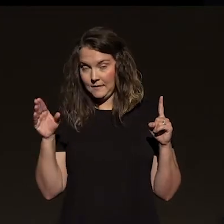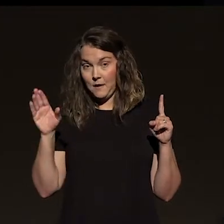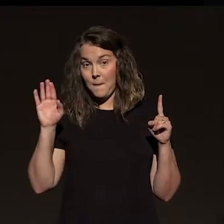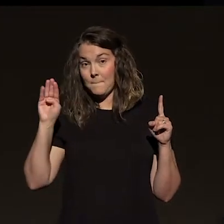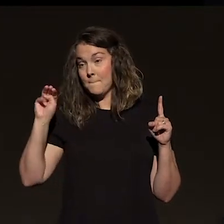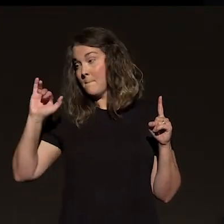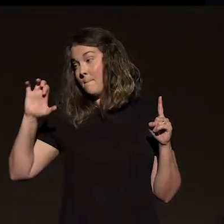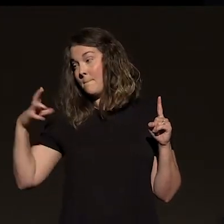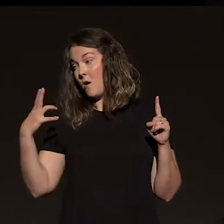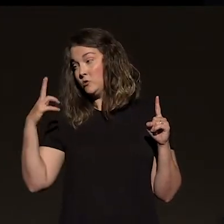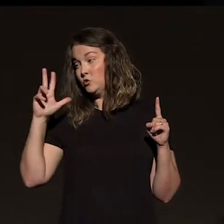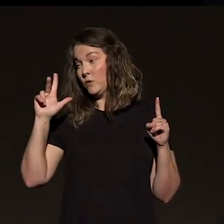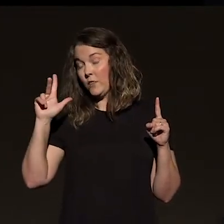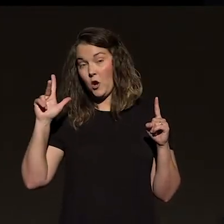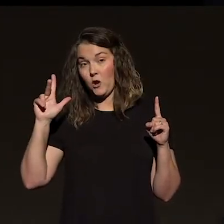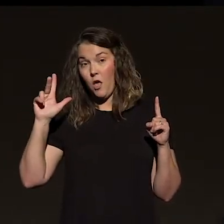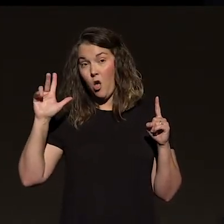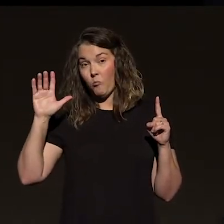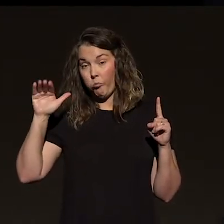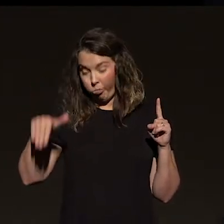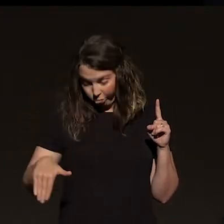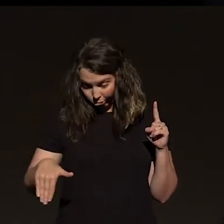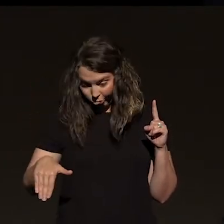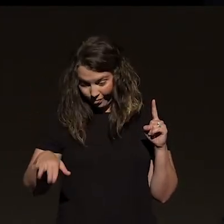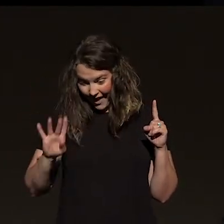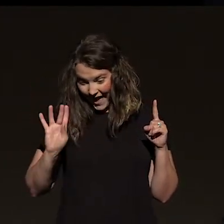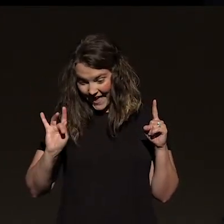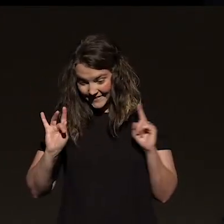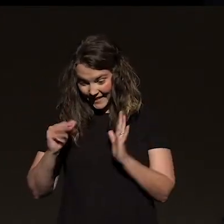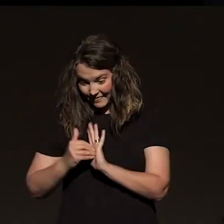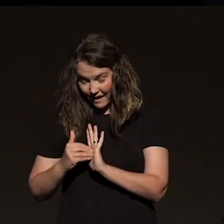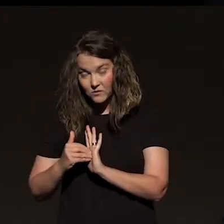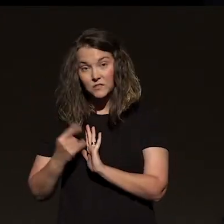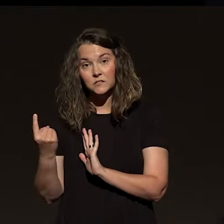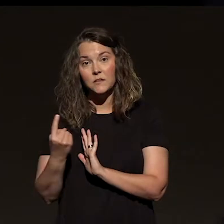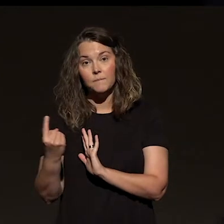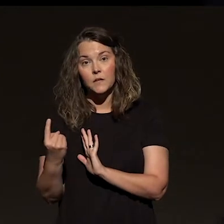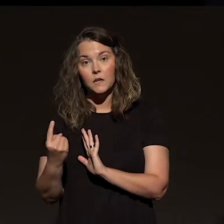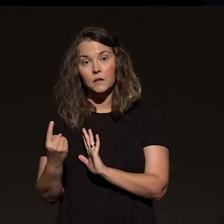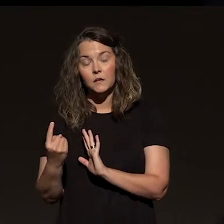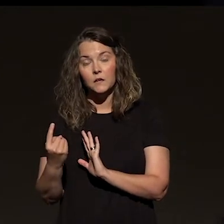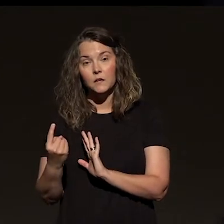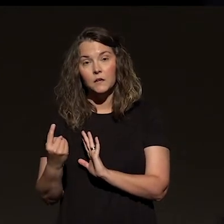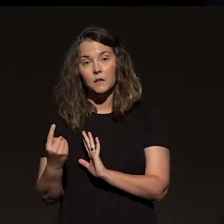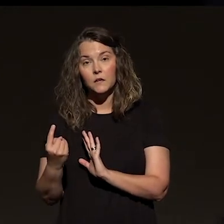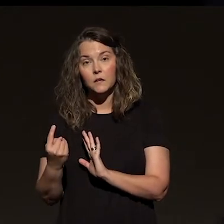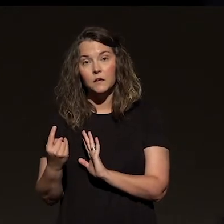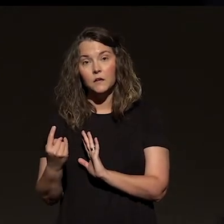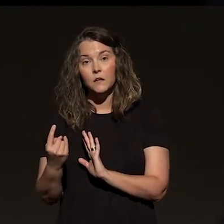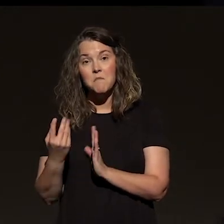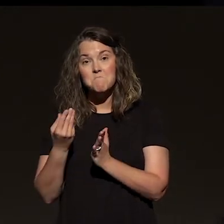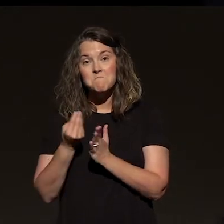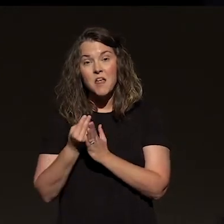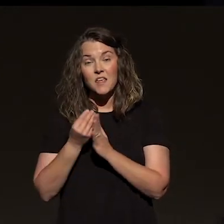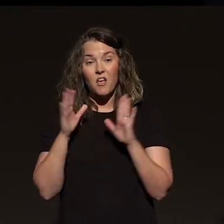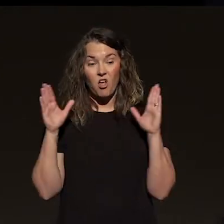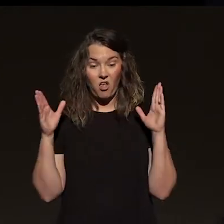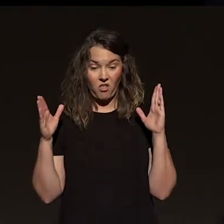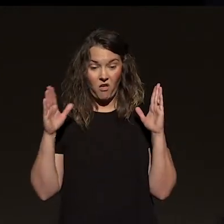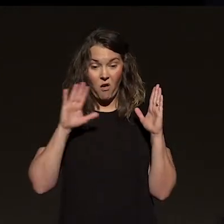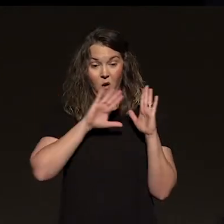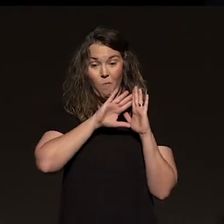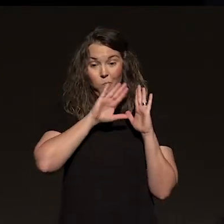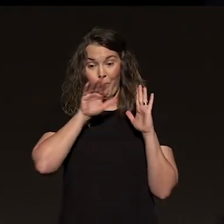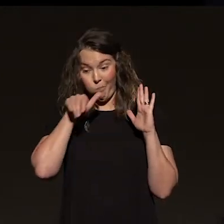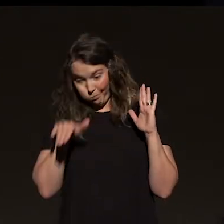to 18,000-something and trillions of dollars of wealth had vanished. Come on, whenever